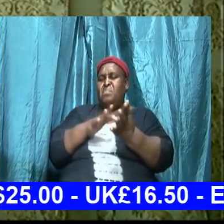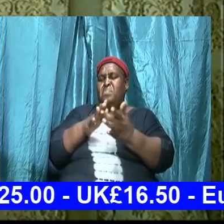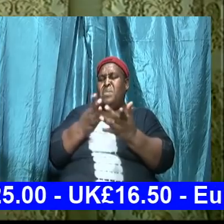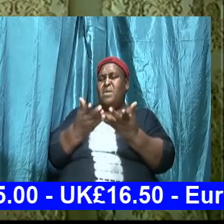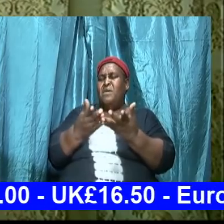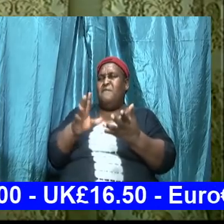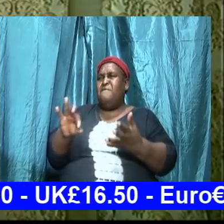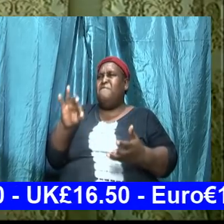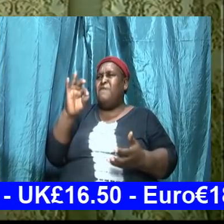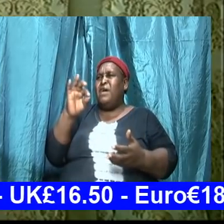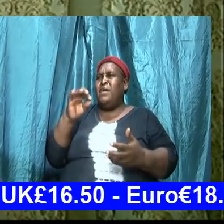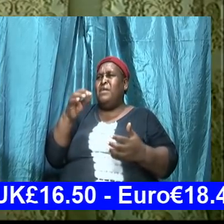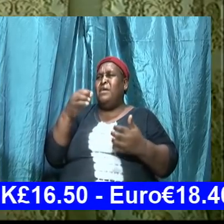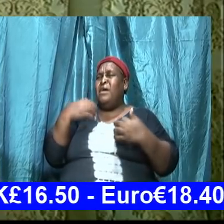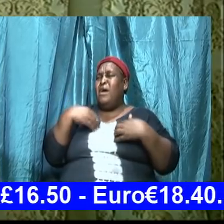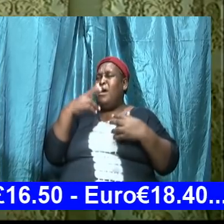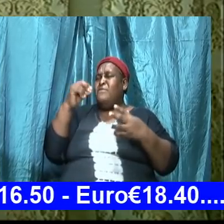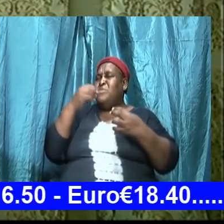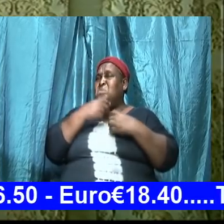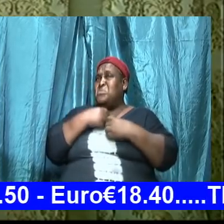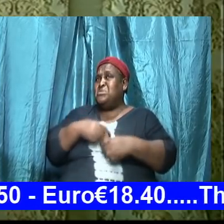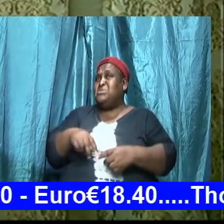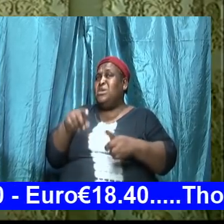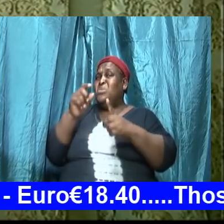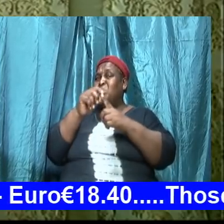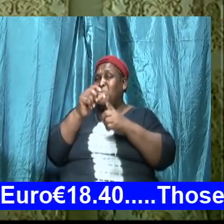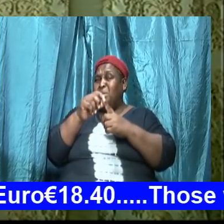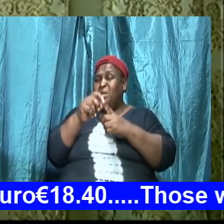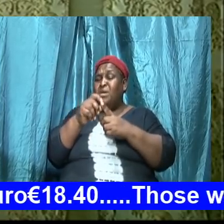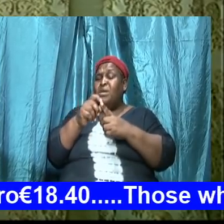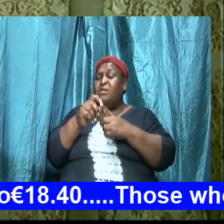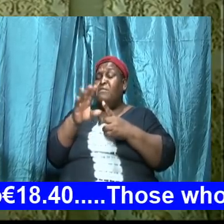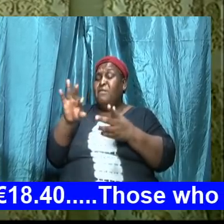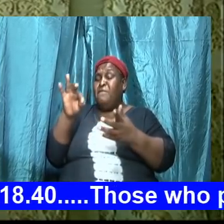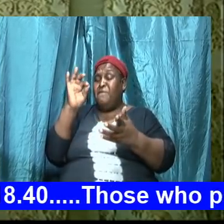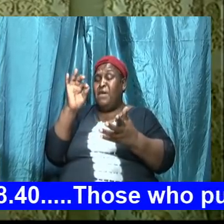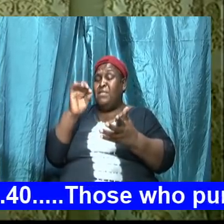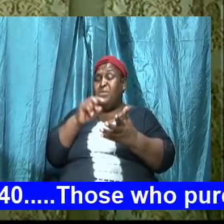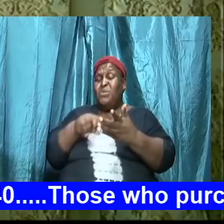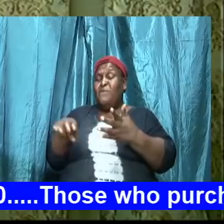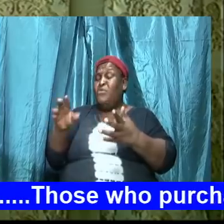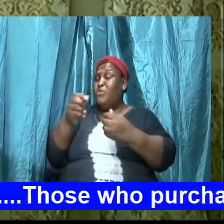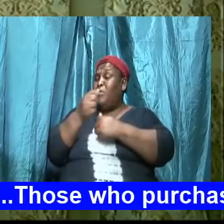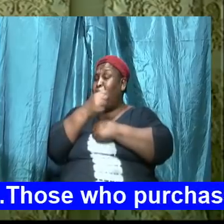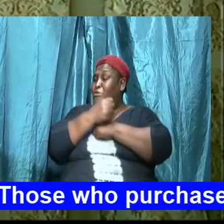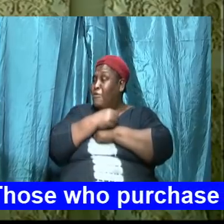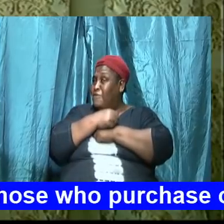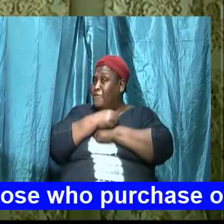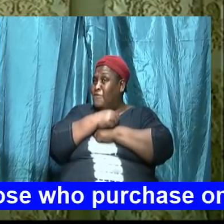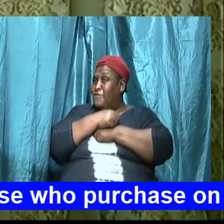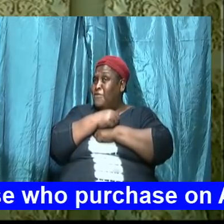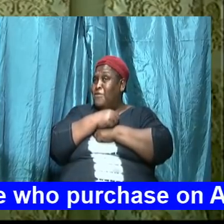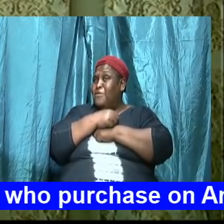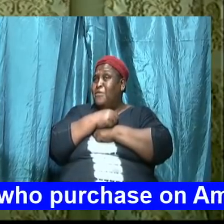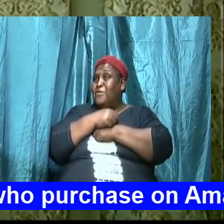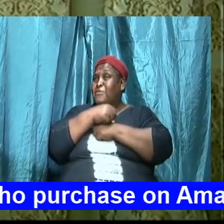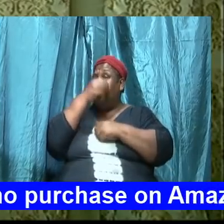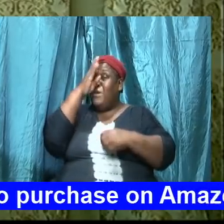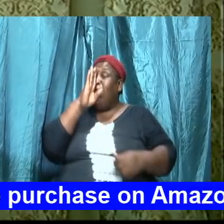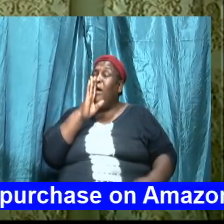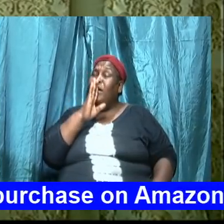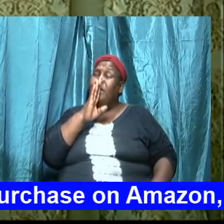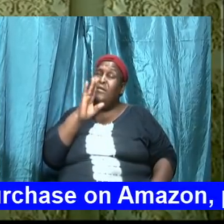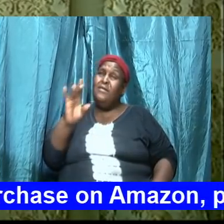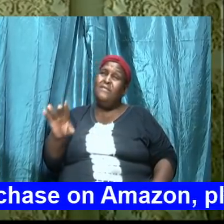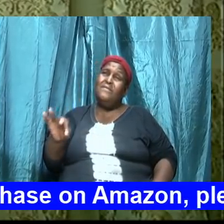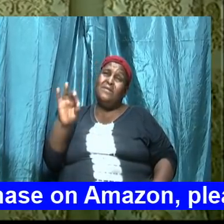for the word if we find that we can't turn the page and consistently reach you if we find that we can't put the ear plug over our